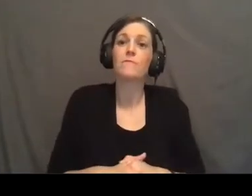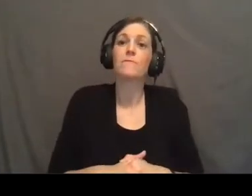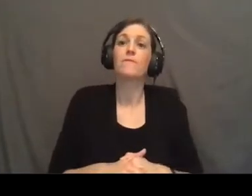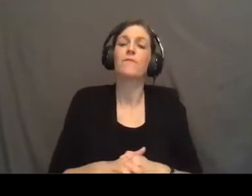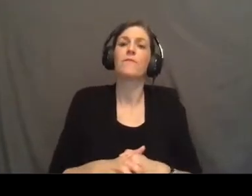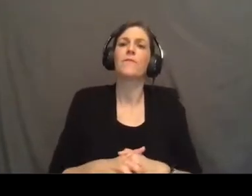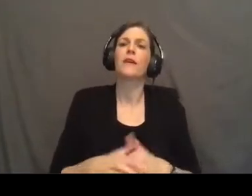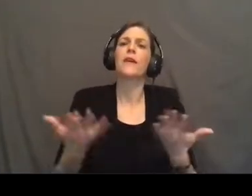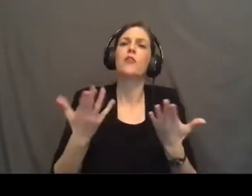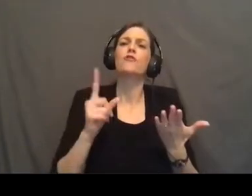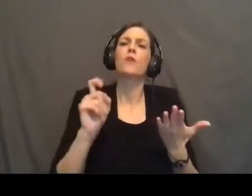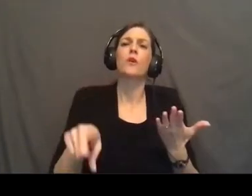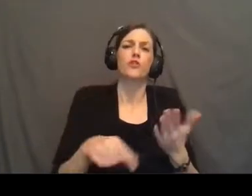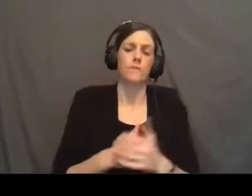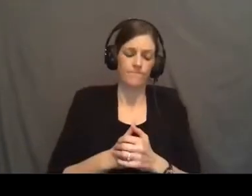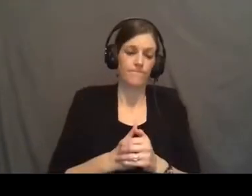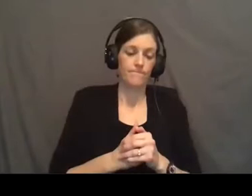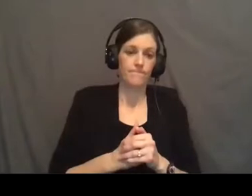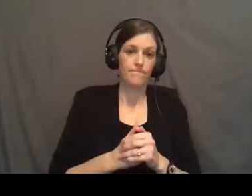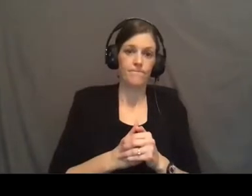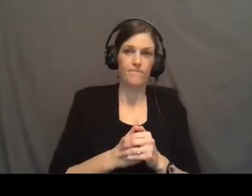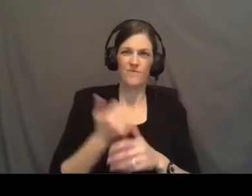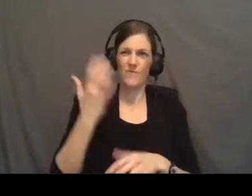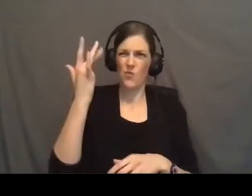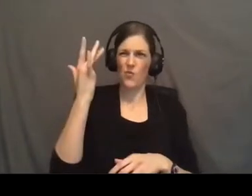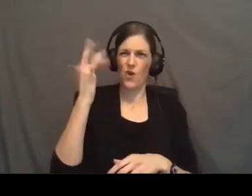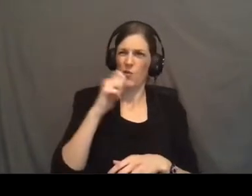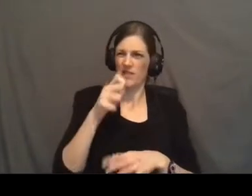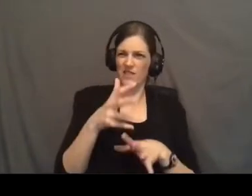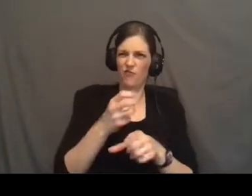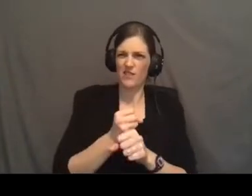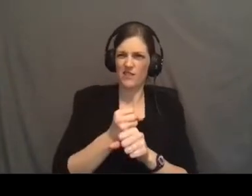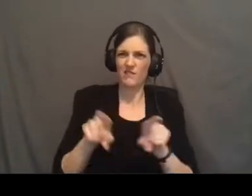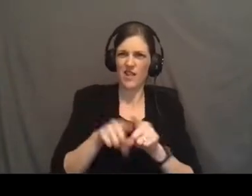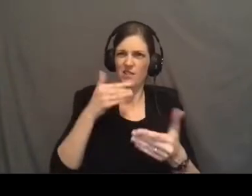Here's the question. Why wasn't this received as good news?